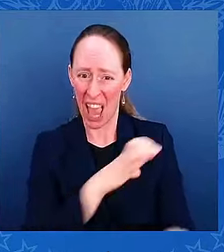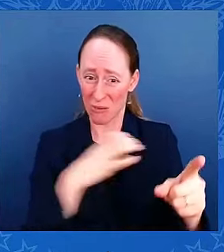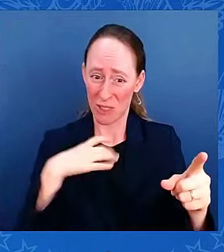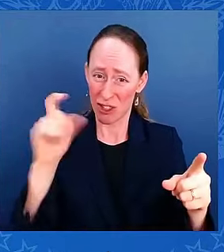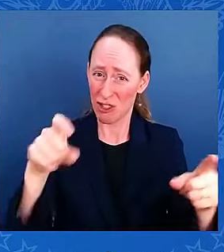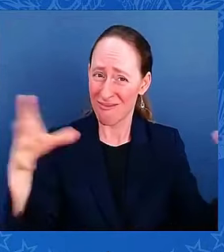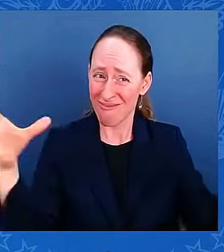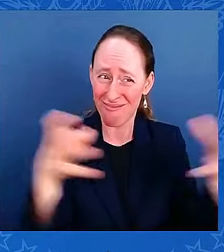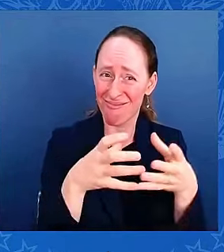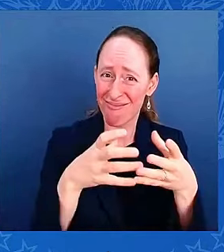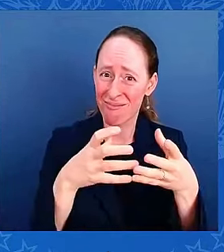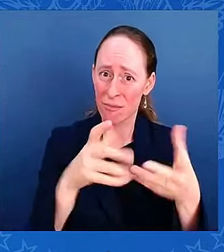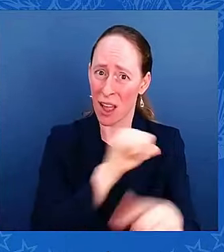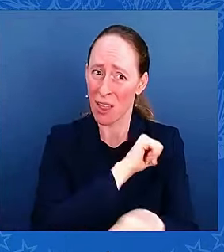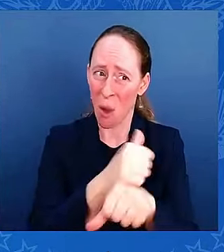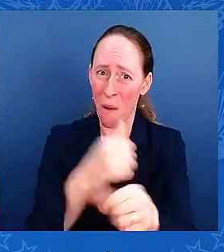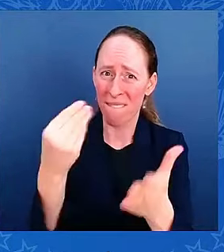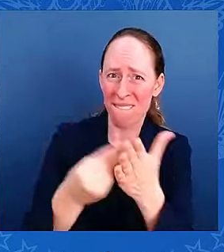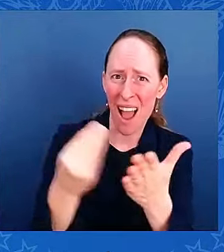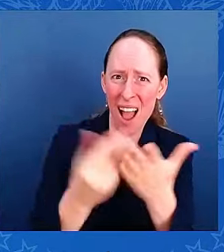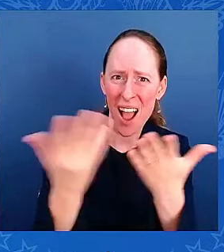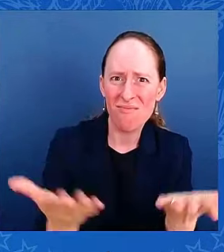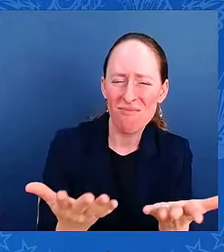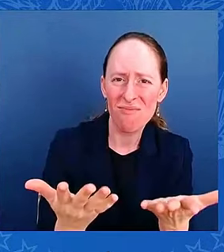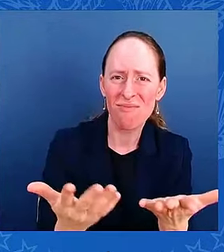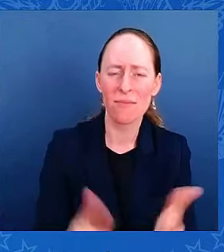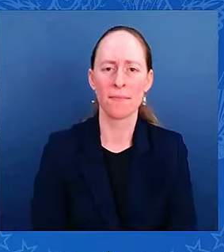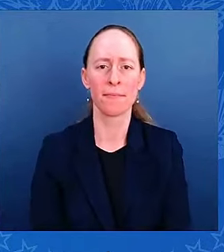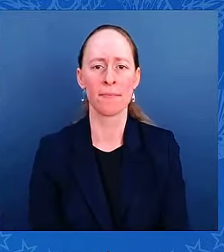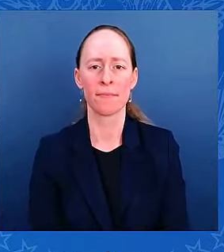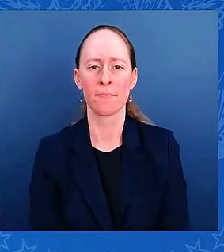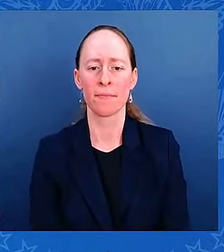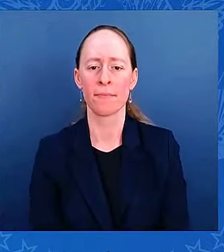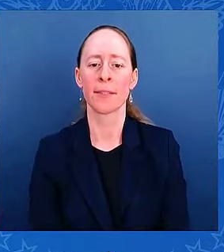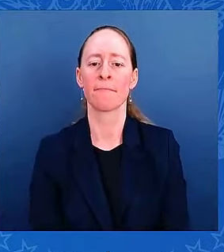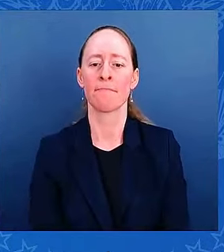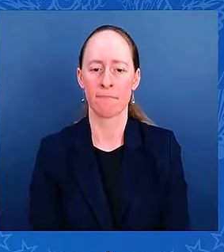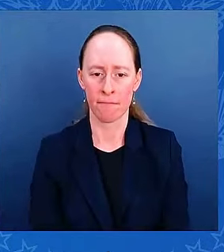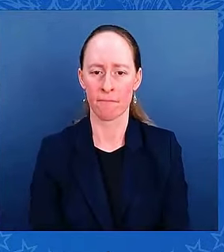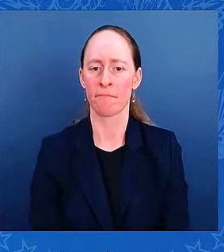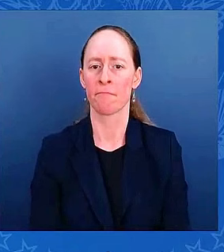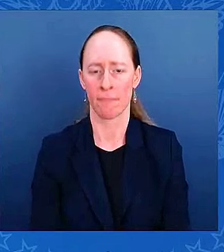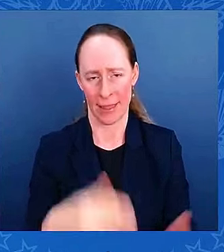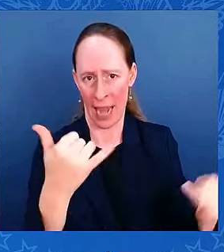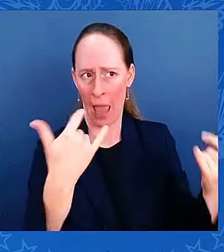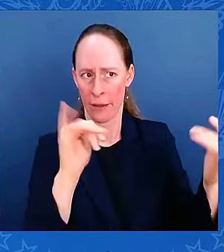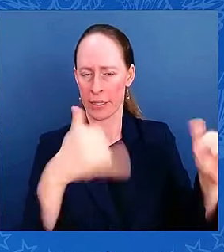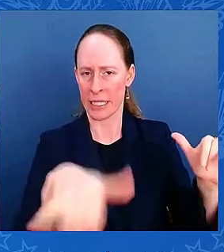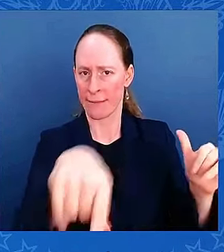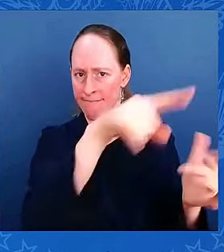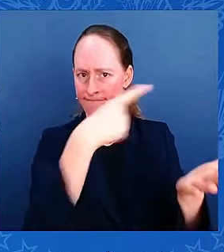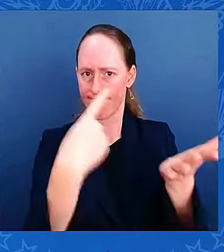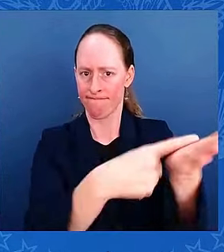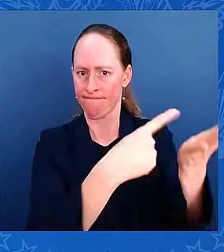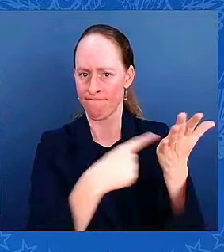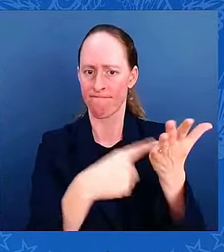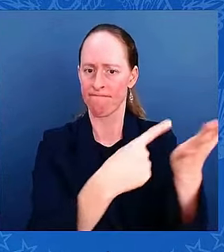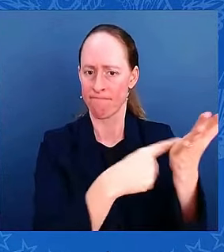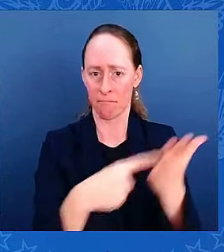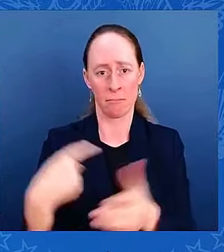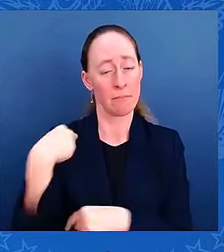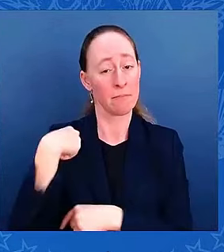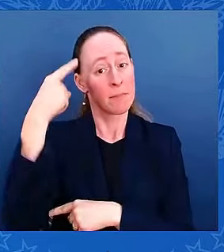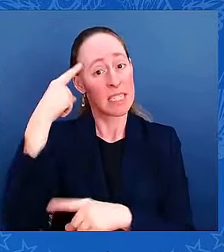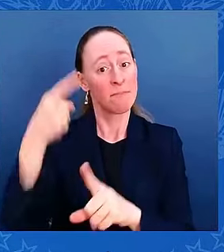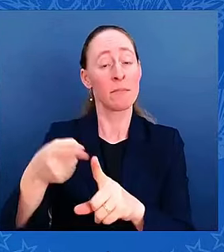That's in discussion now, but I don't want to give you a mislead you. I think in terms of the SBA, it's pretty right at